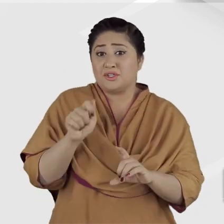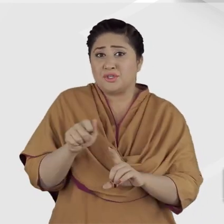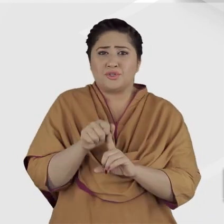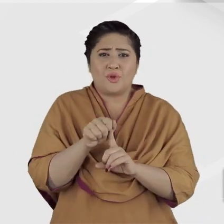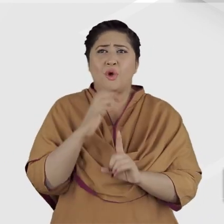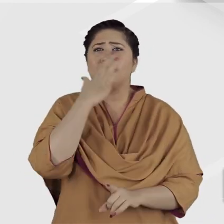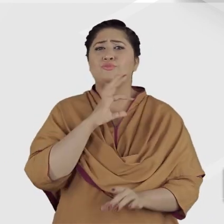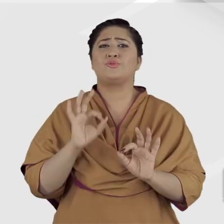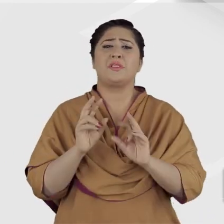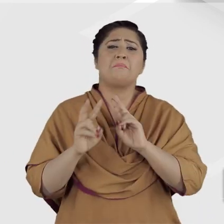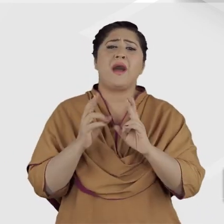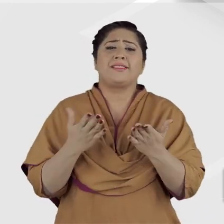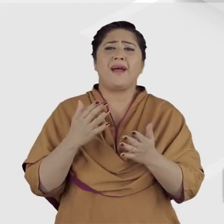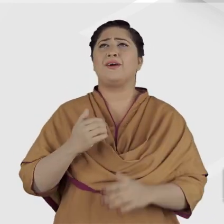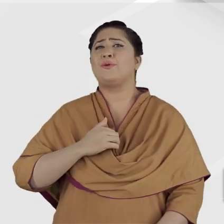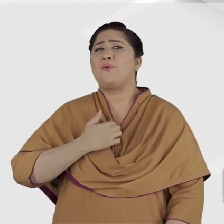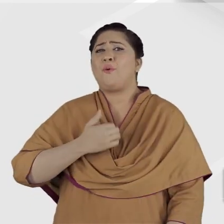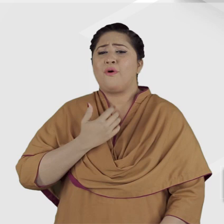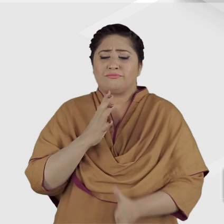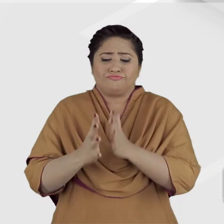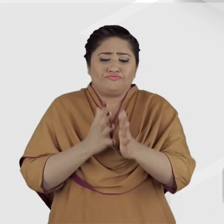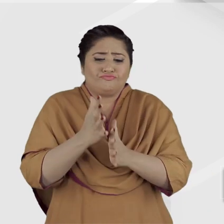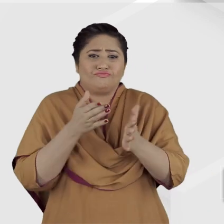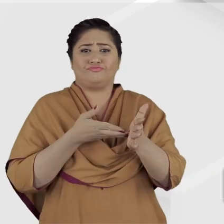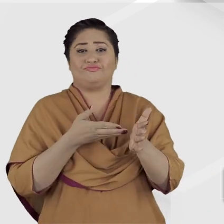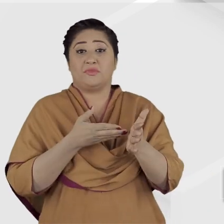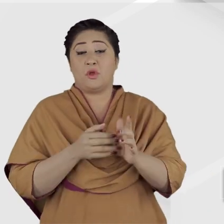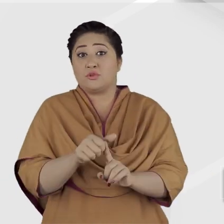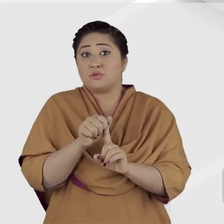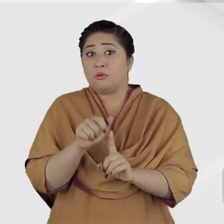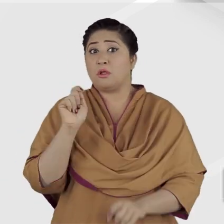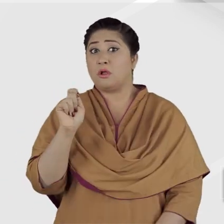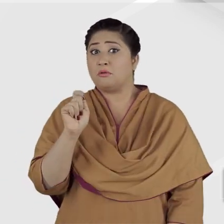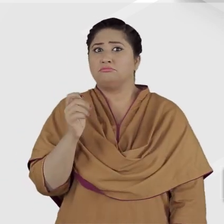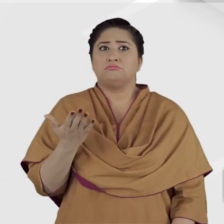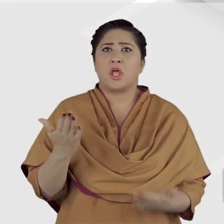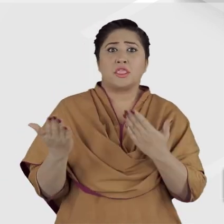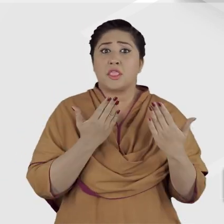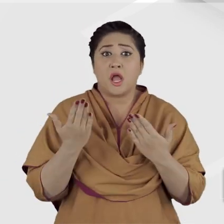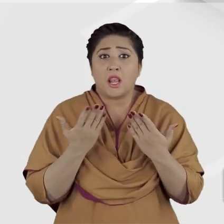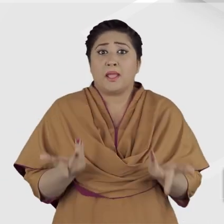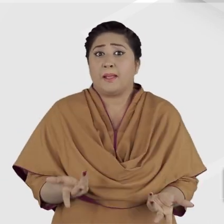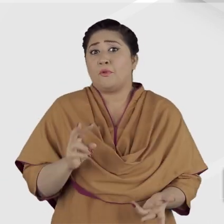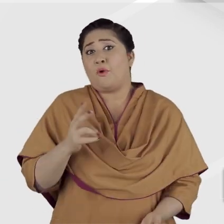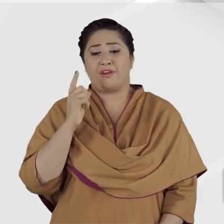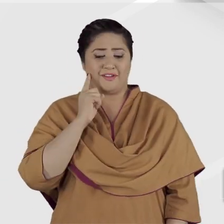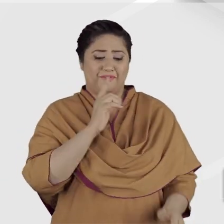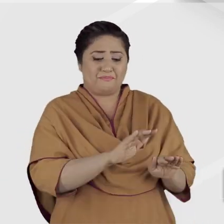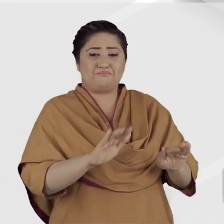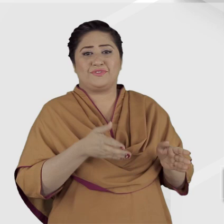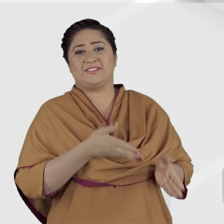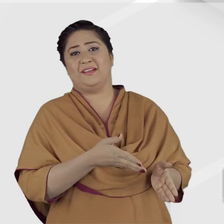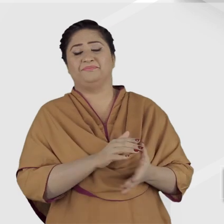and the beauty of their natural language, which is sign language, and the important role that it plays in the education of deaf